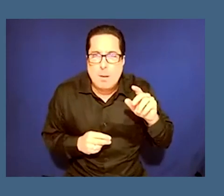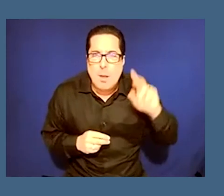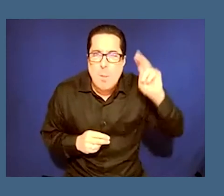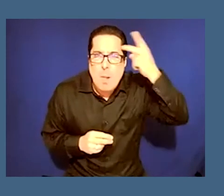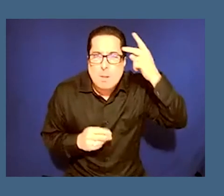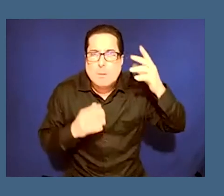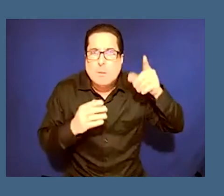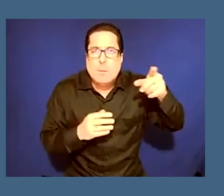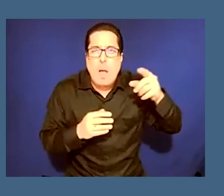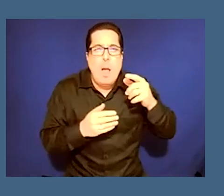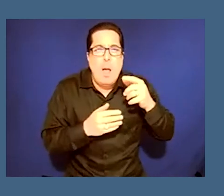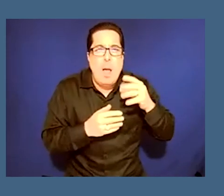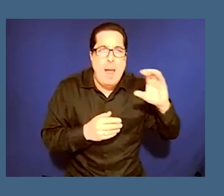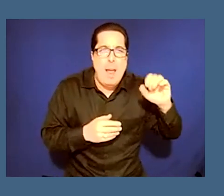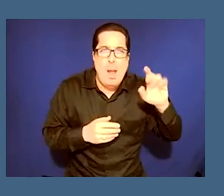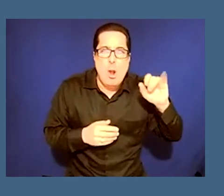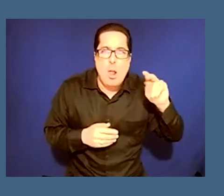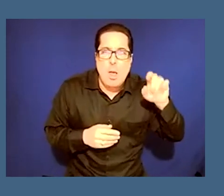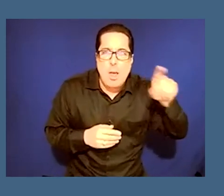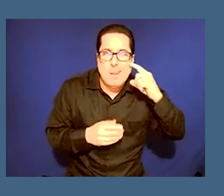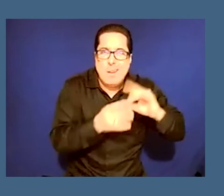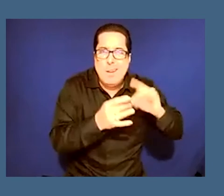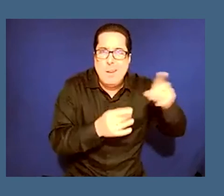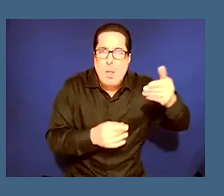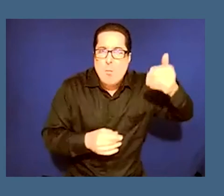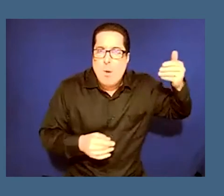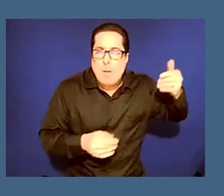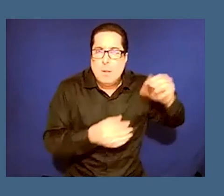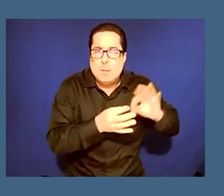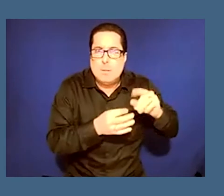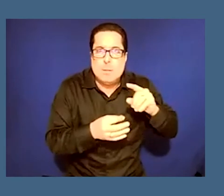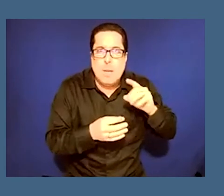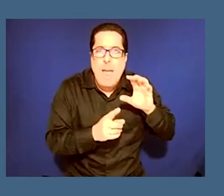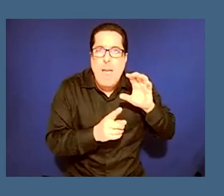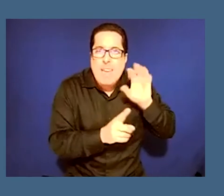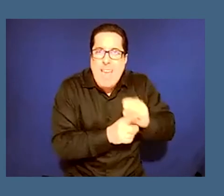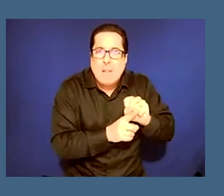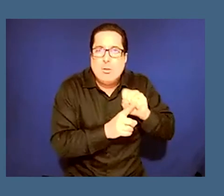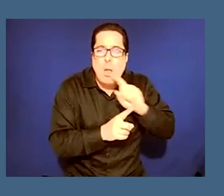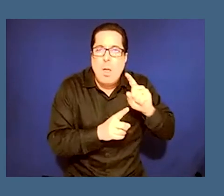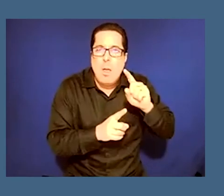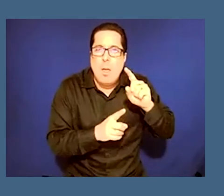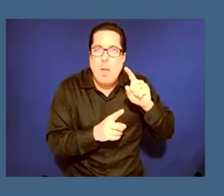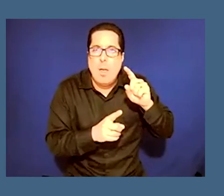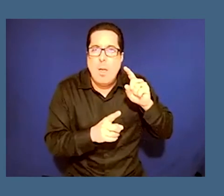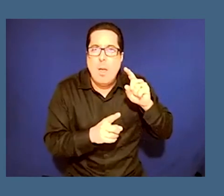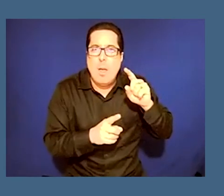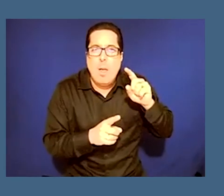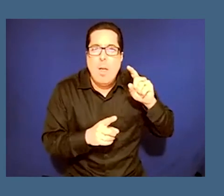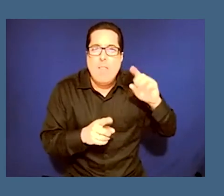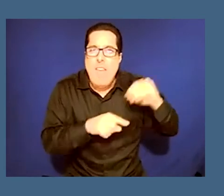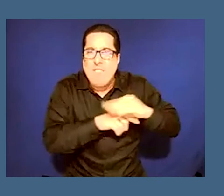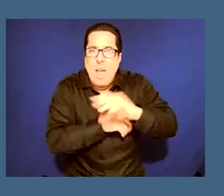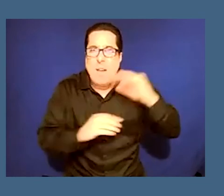caroline in a previous uh panel kept drawing attention to the effect of palimpsest so i